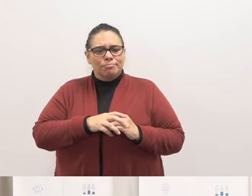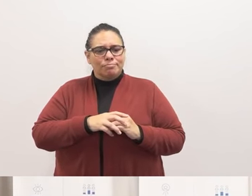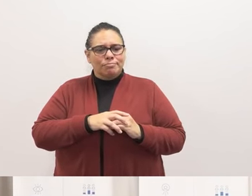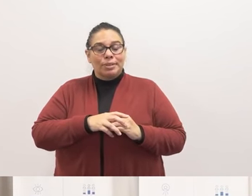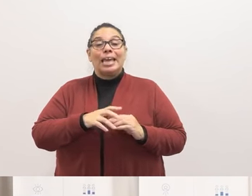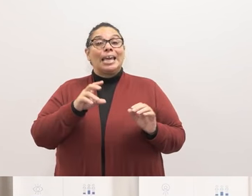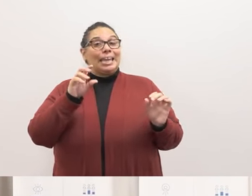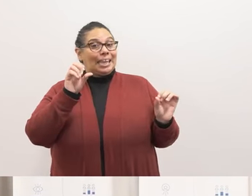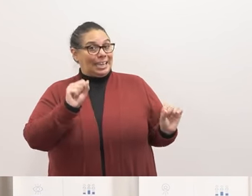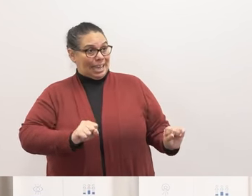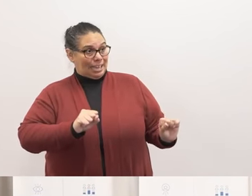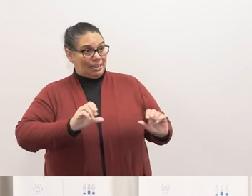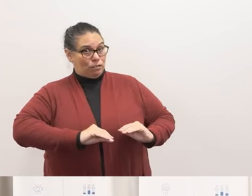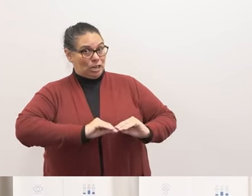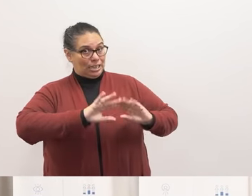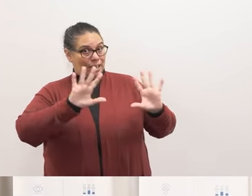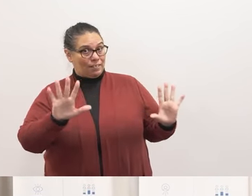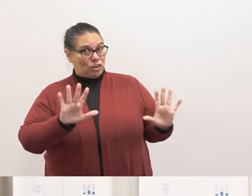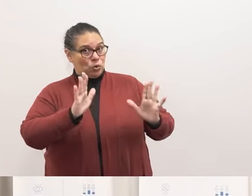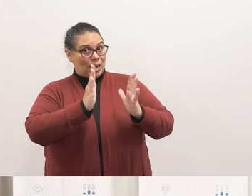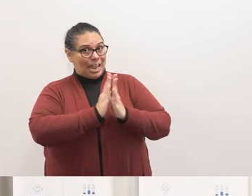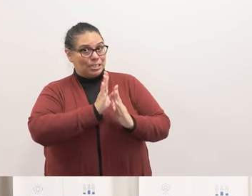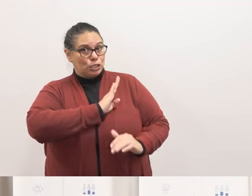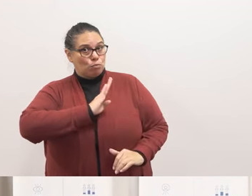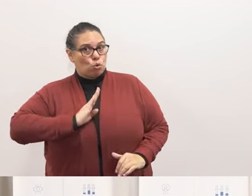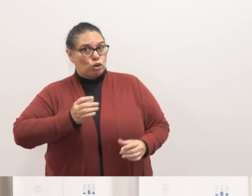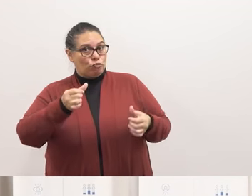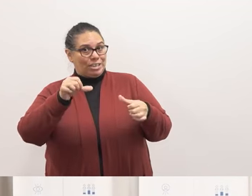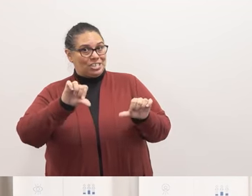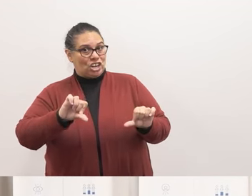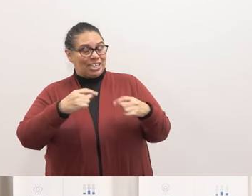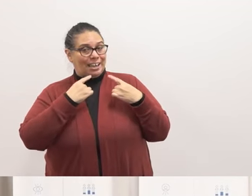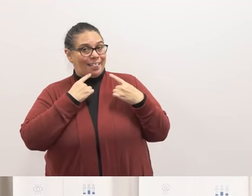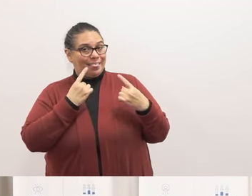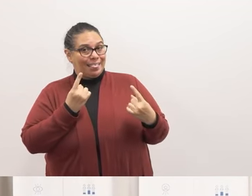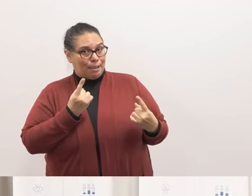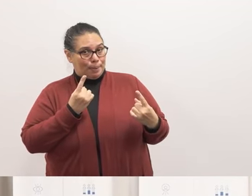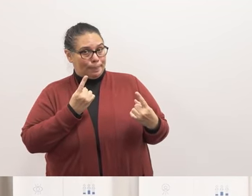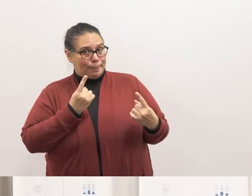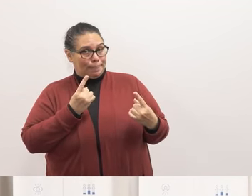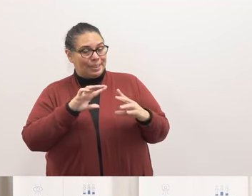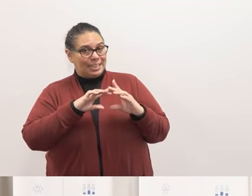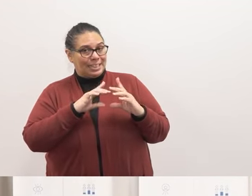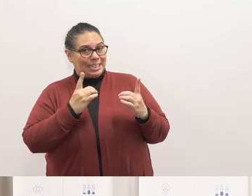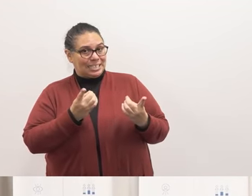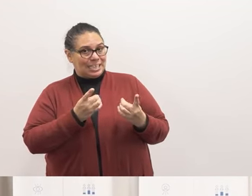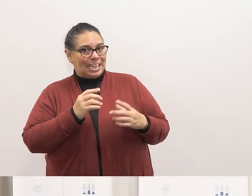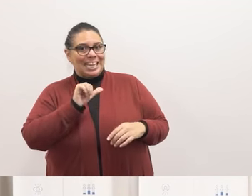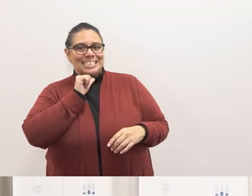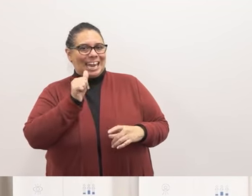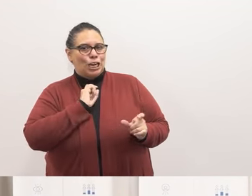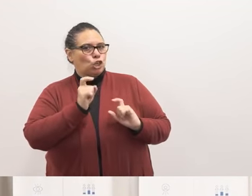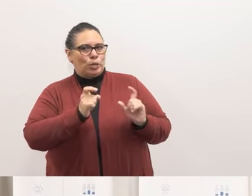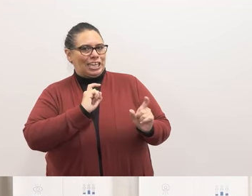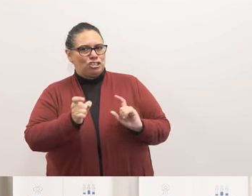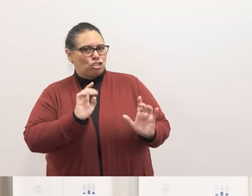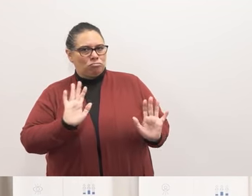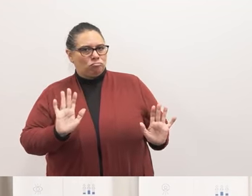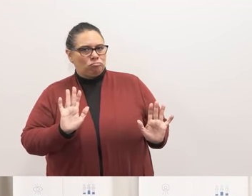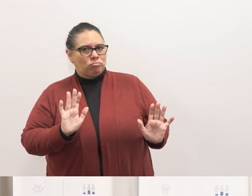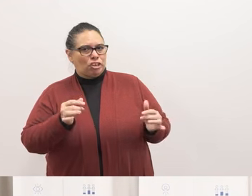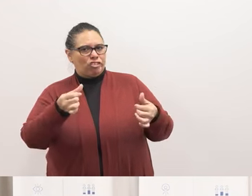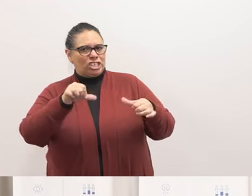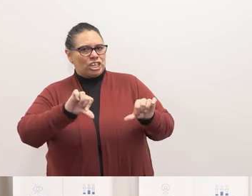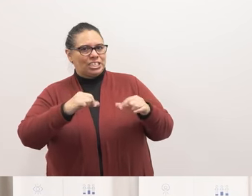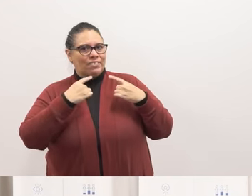Yeah, just for clarification, we're asking the board to reject a claim against the district. Yeah, it's not a donation or gift, which rejection